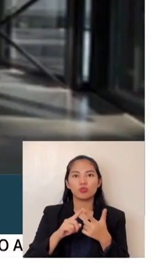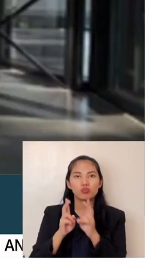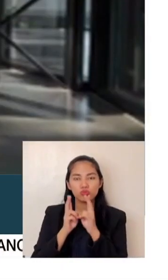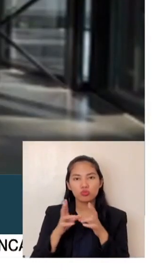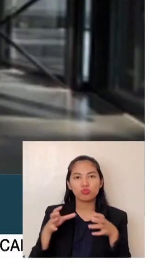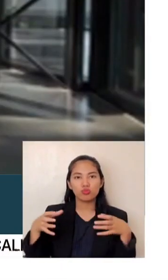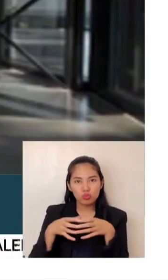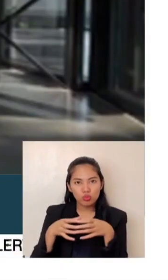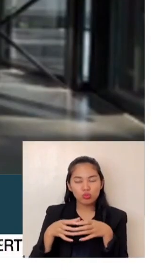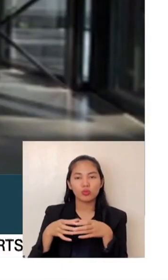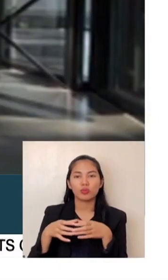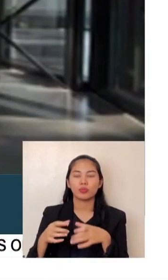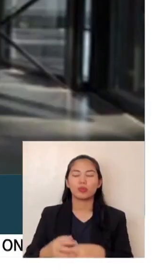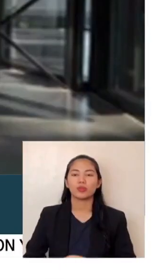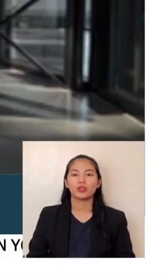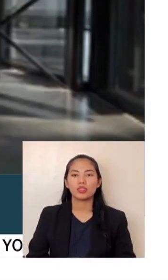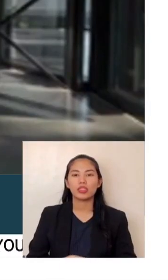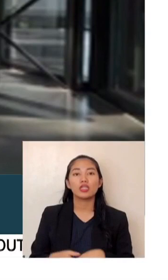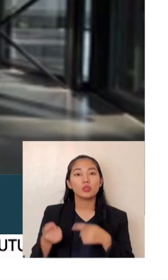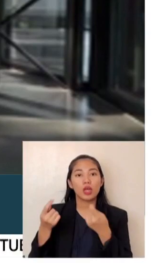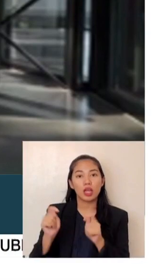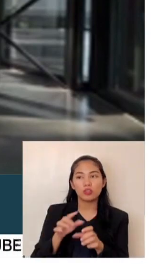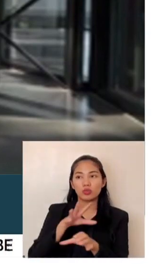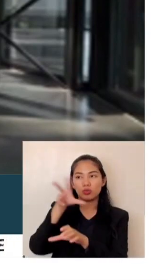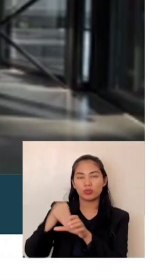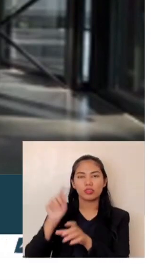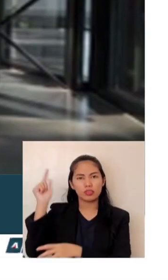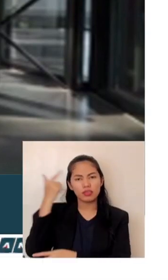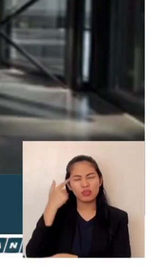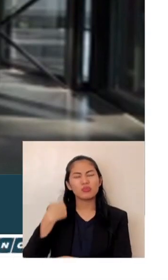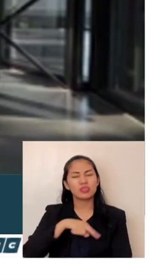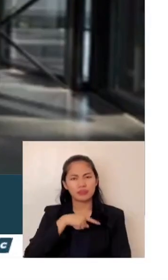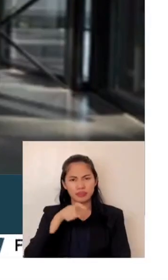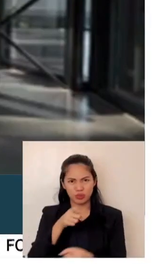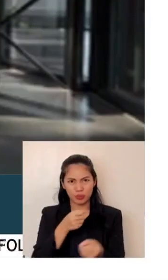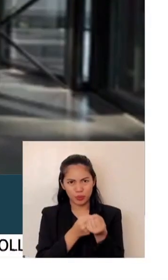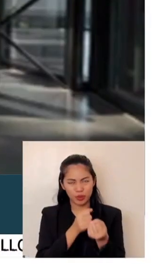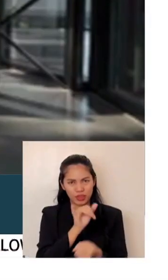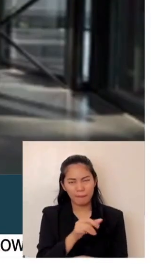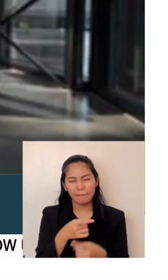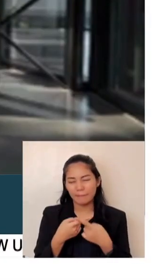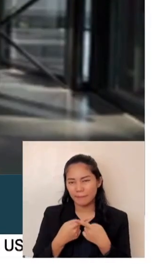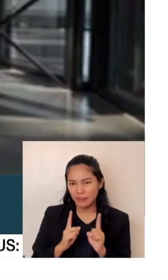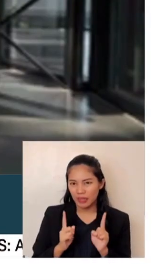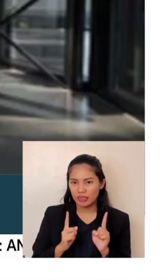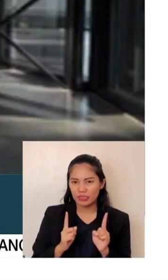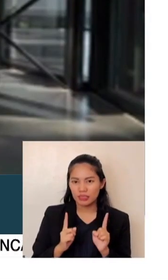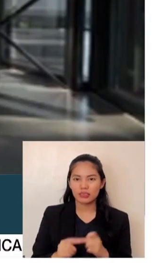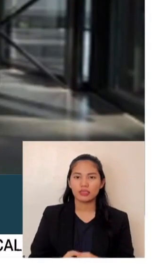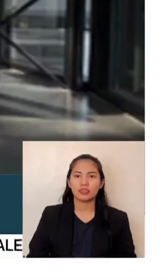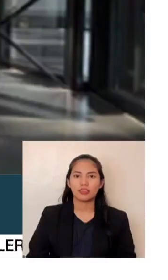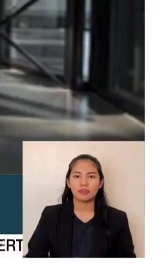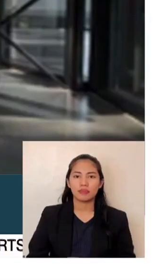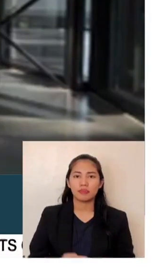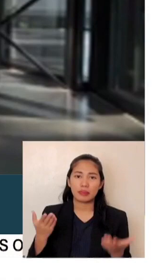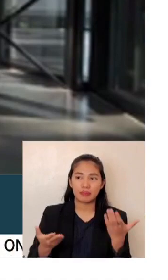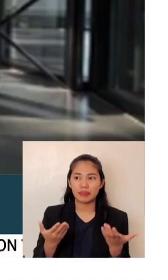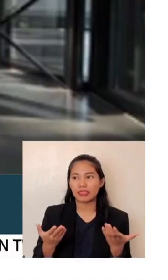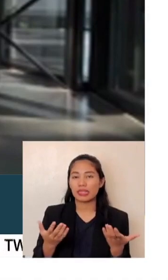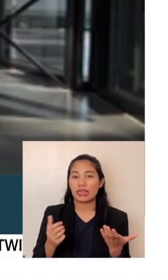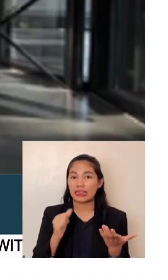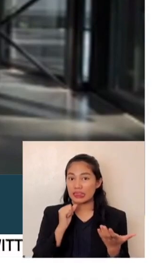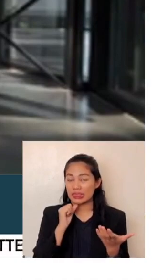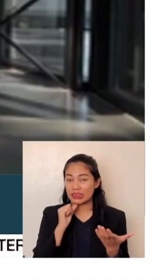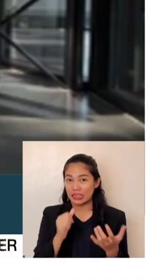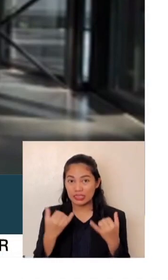struggle. And I think we should support that, although definitely he will not make it this electoral cycle, but